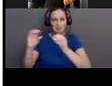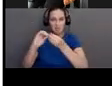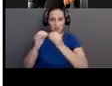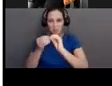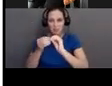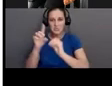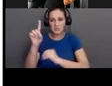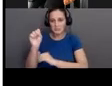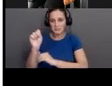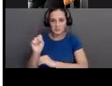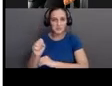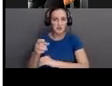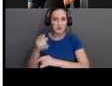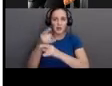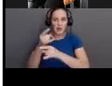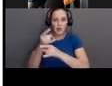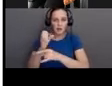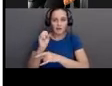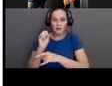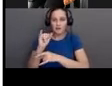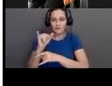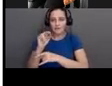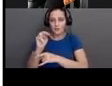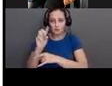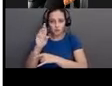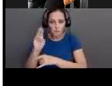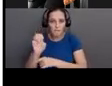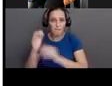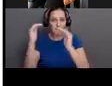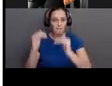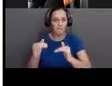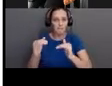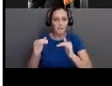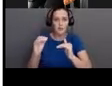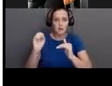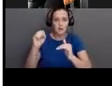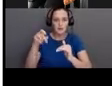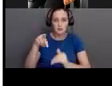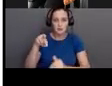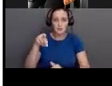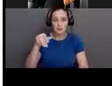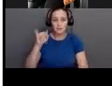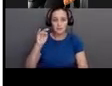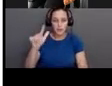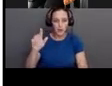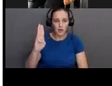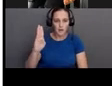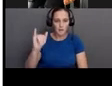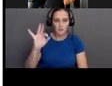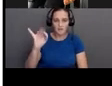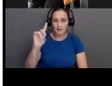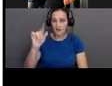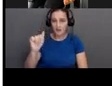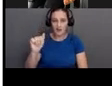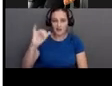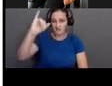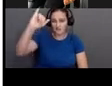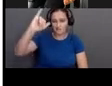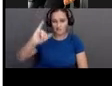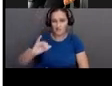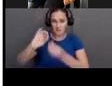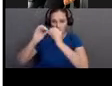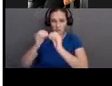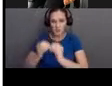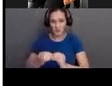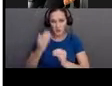if not more, children with birth defects or health conditions from congenital CMD than the most more commonly